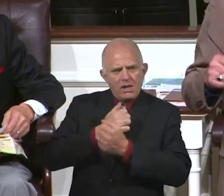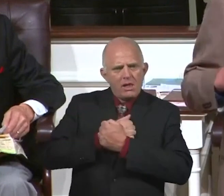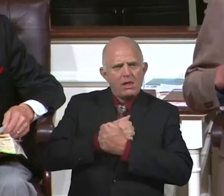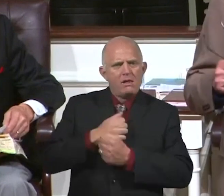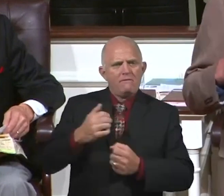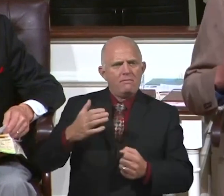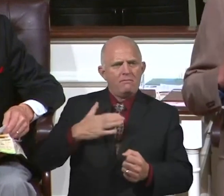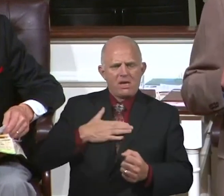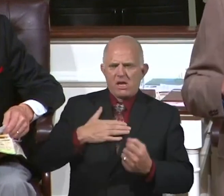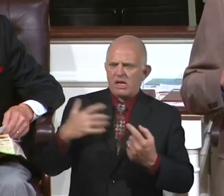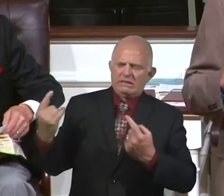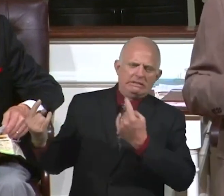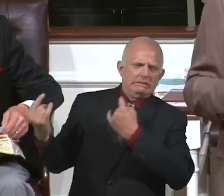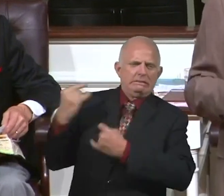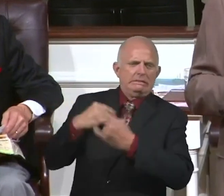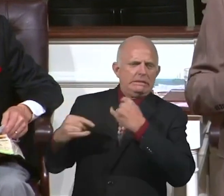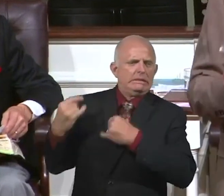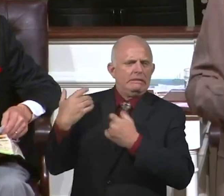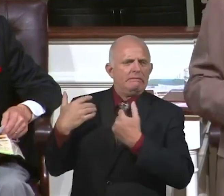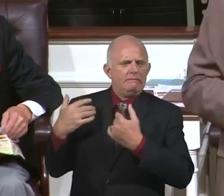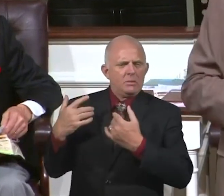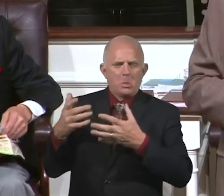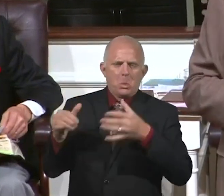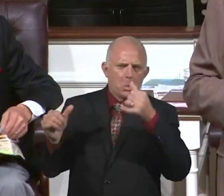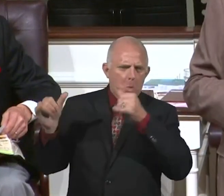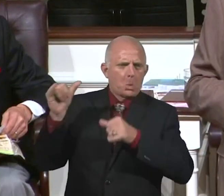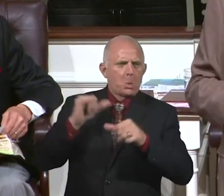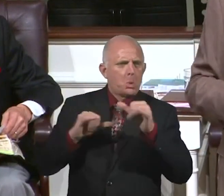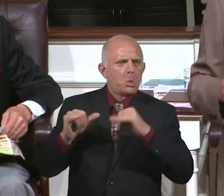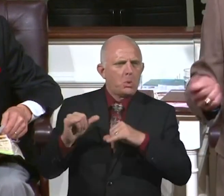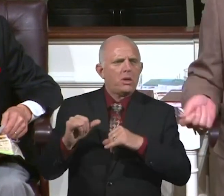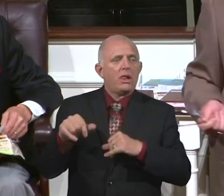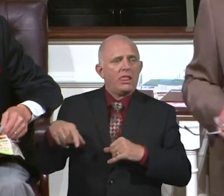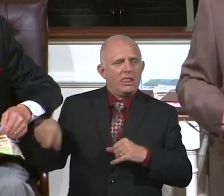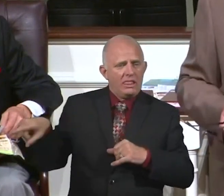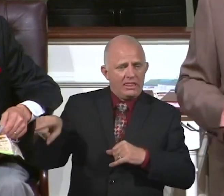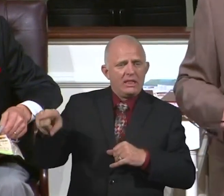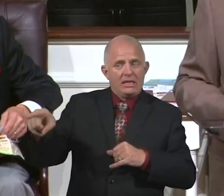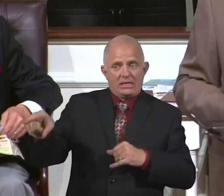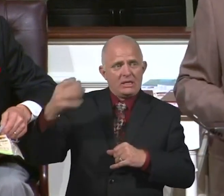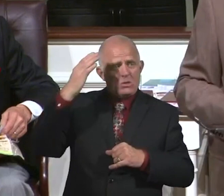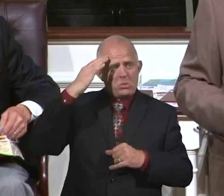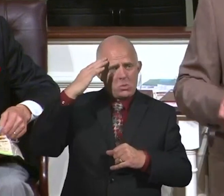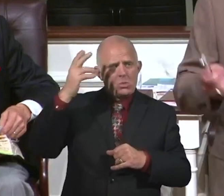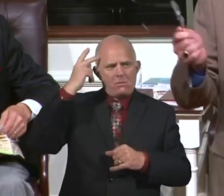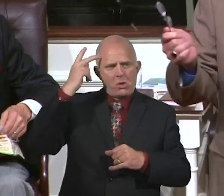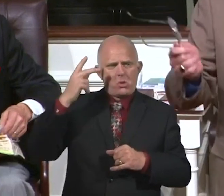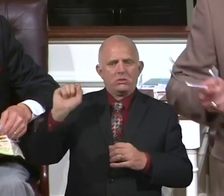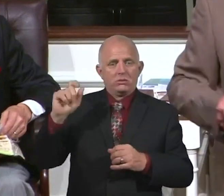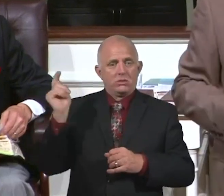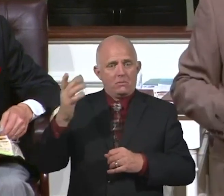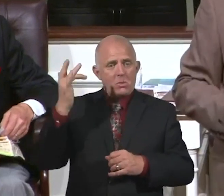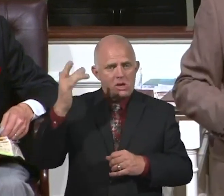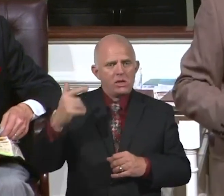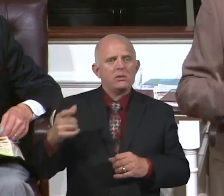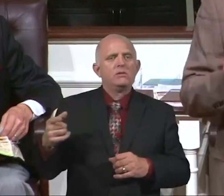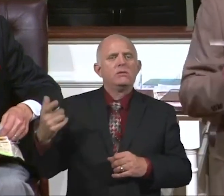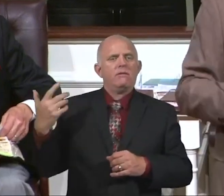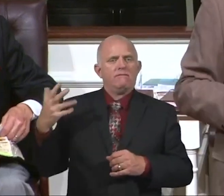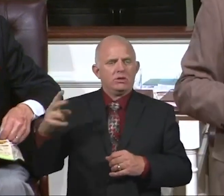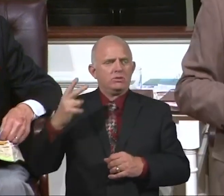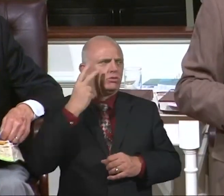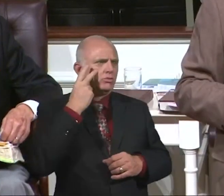endured. He said, you've been studying me. And you know how he knew Paul's testimony? He got to see it. You know how people know your testimony?